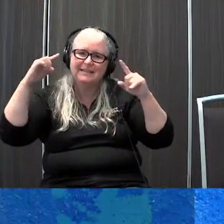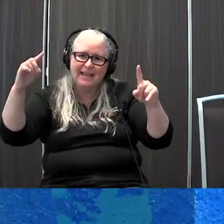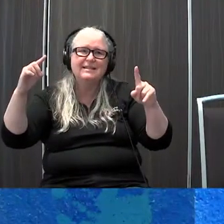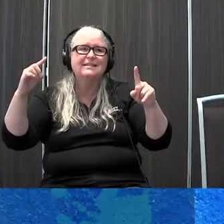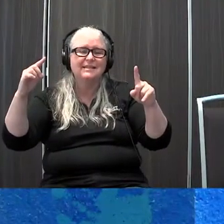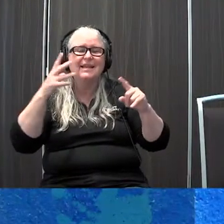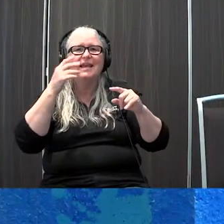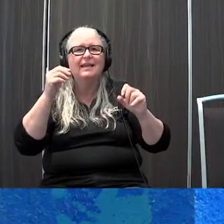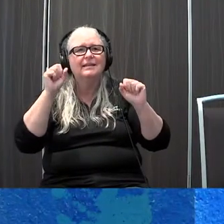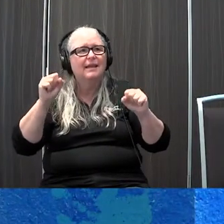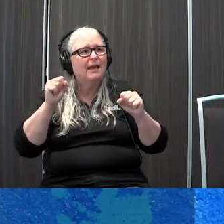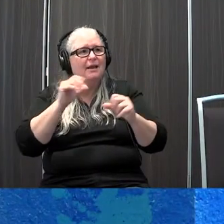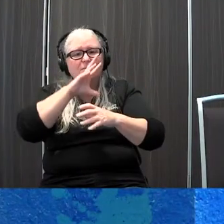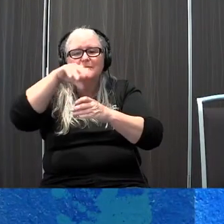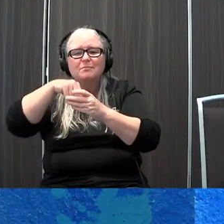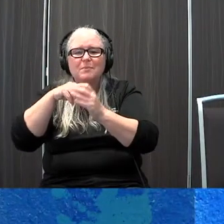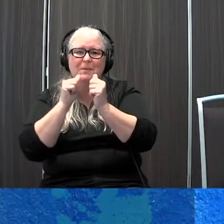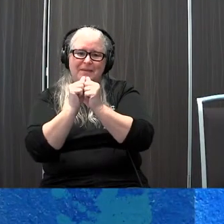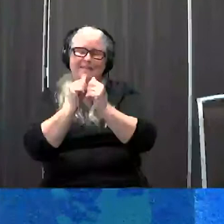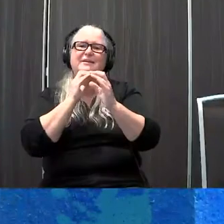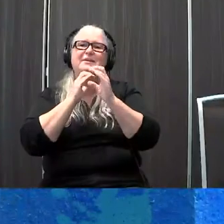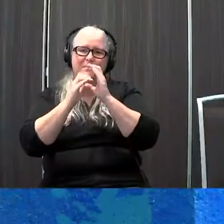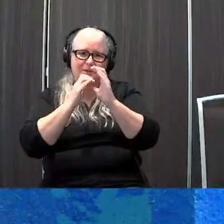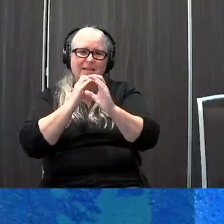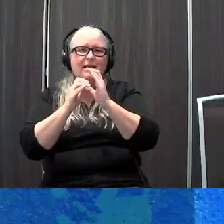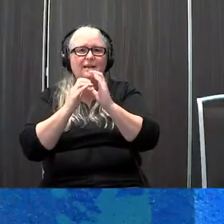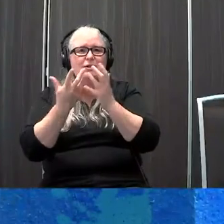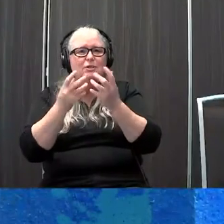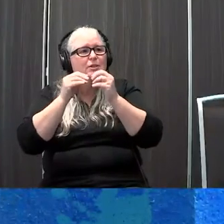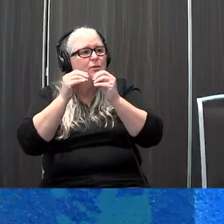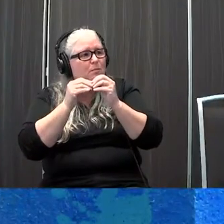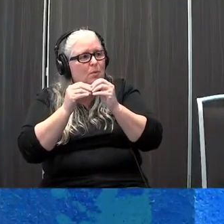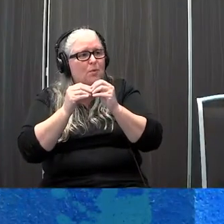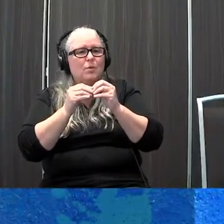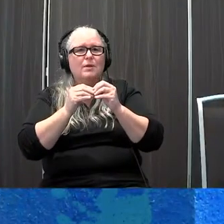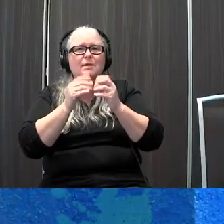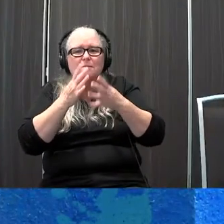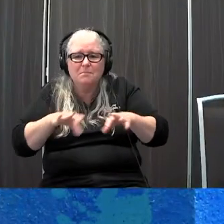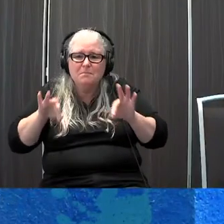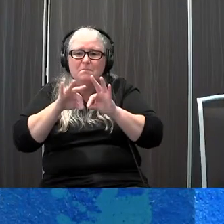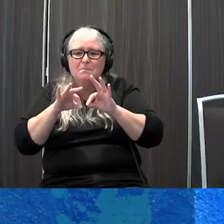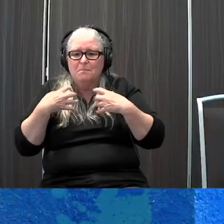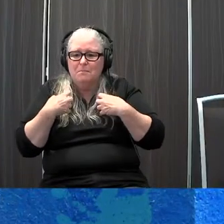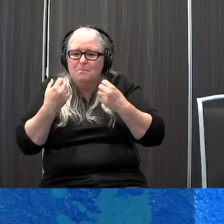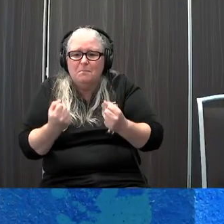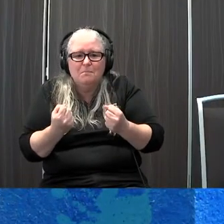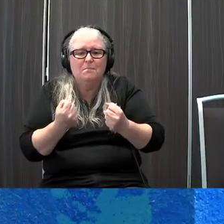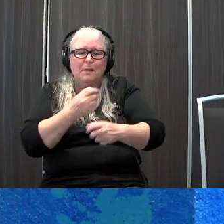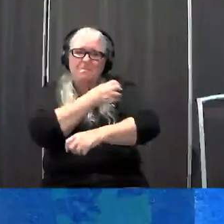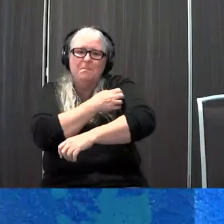really engage them in communication in a way that's more meaningful hopefully and powerful for you